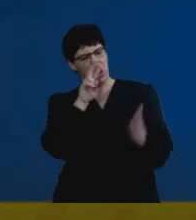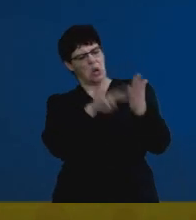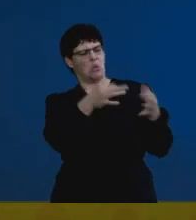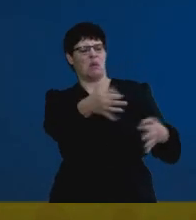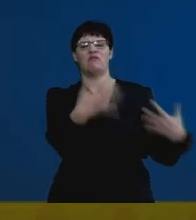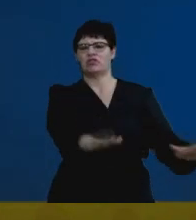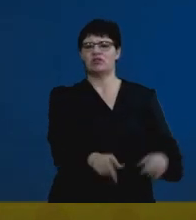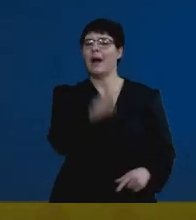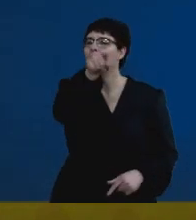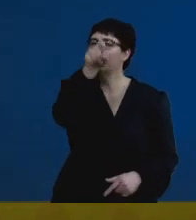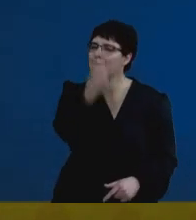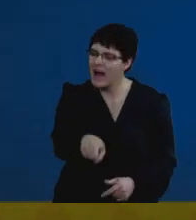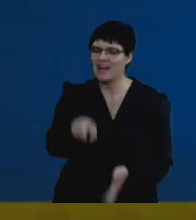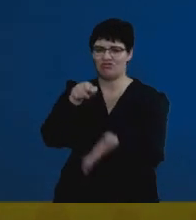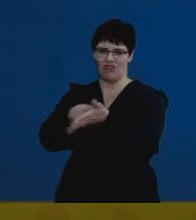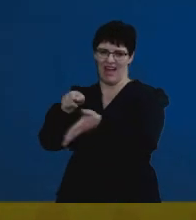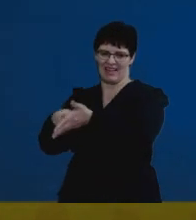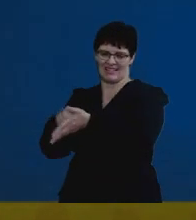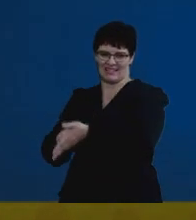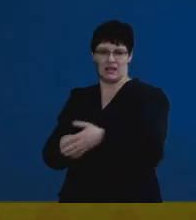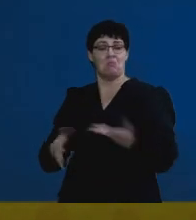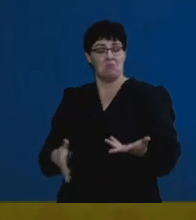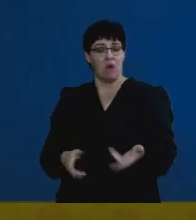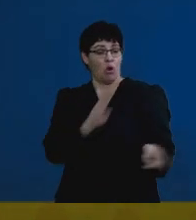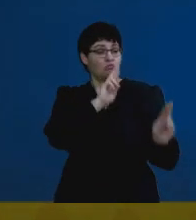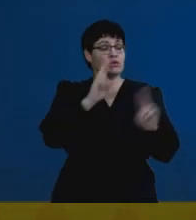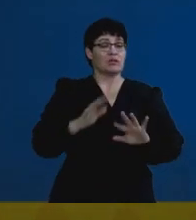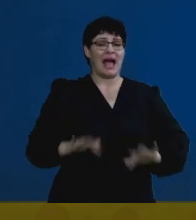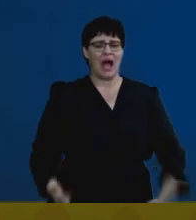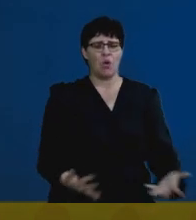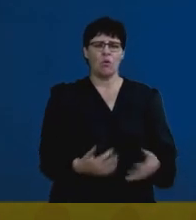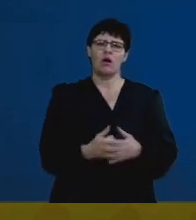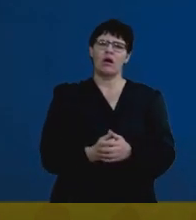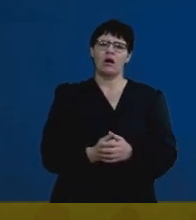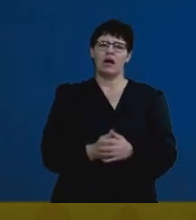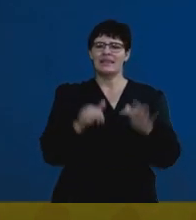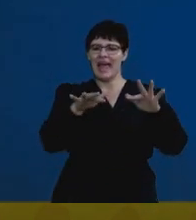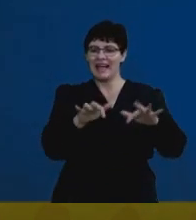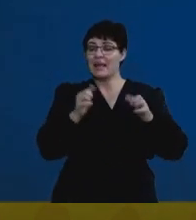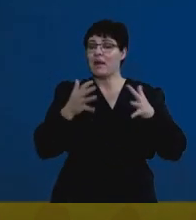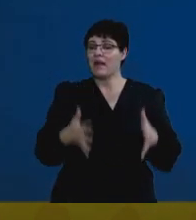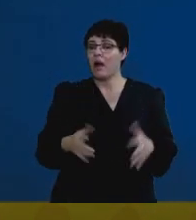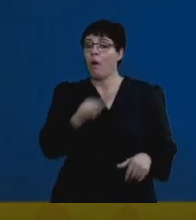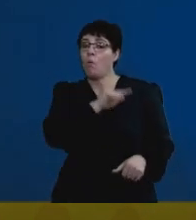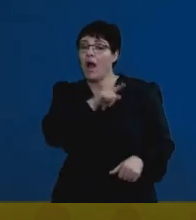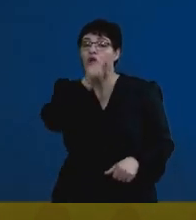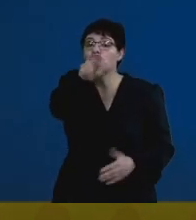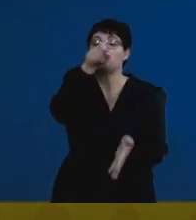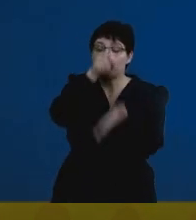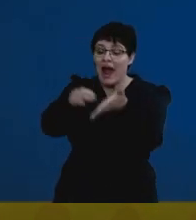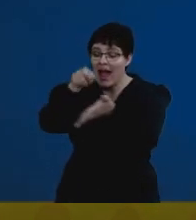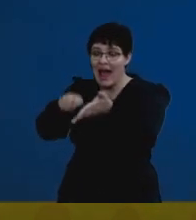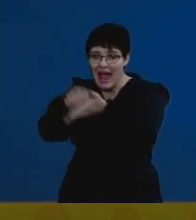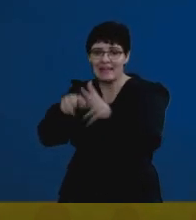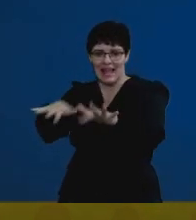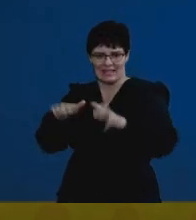paper. And when you ask them, how have you responded, the examiner will test you because you've written a response.